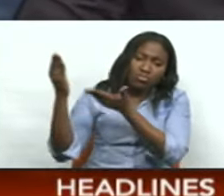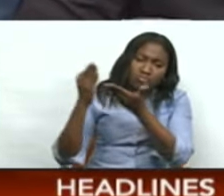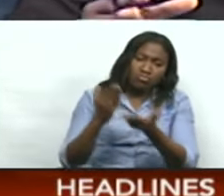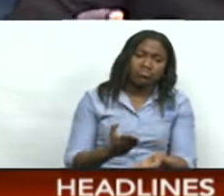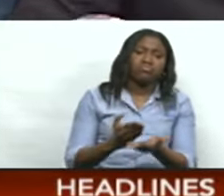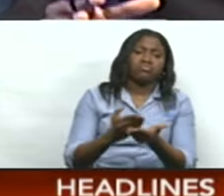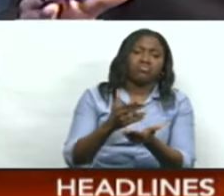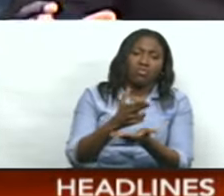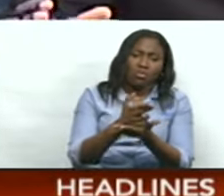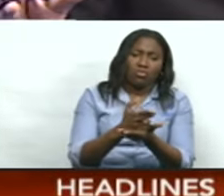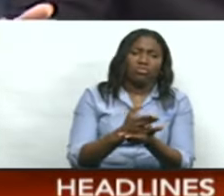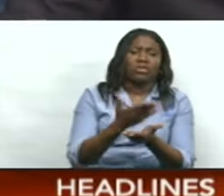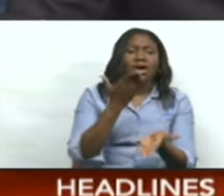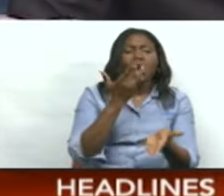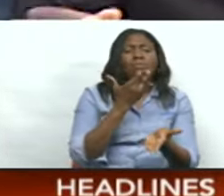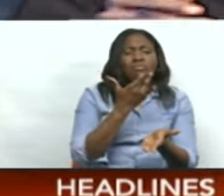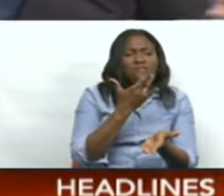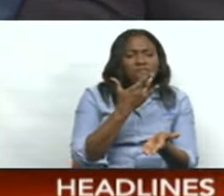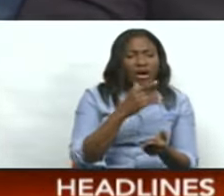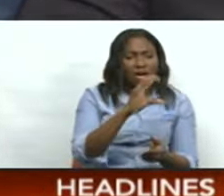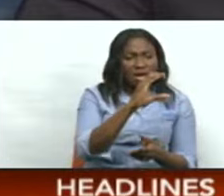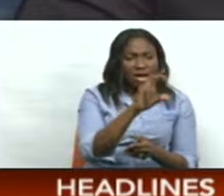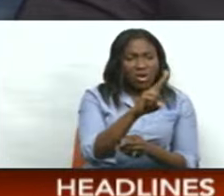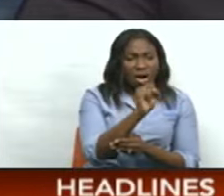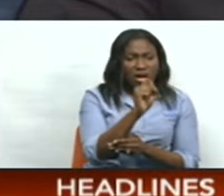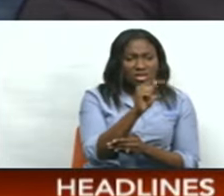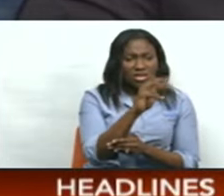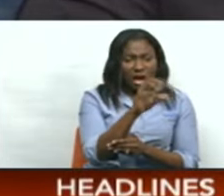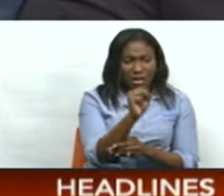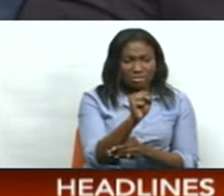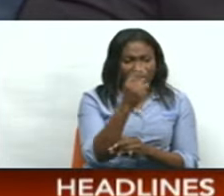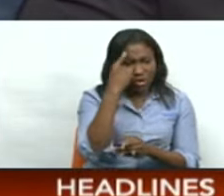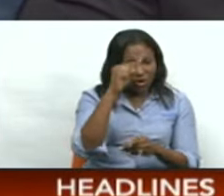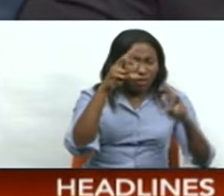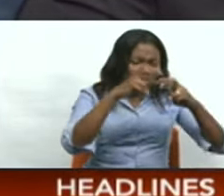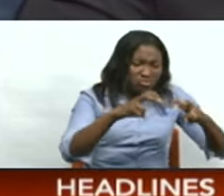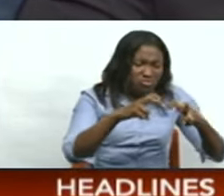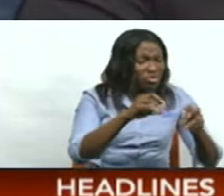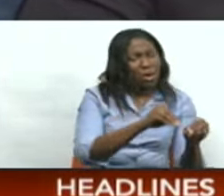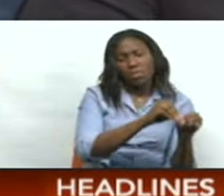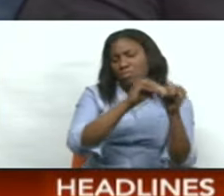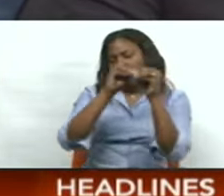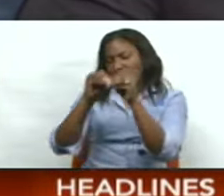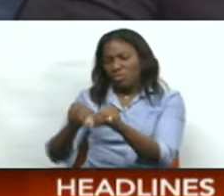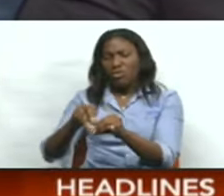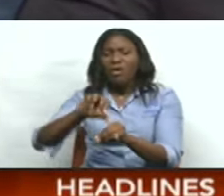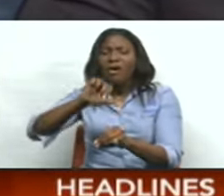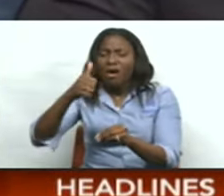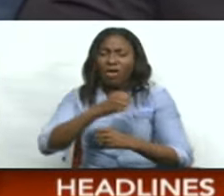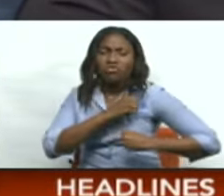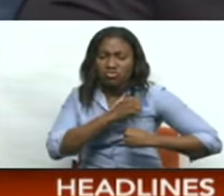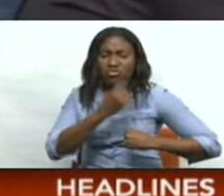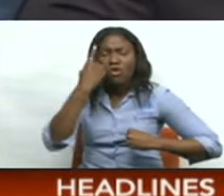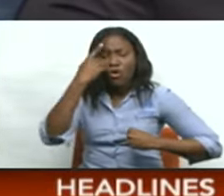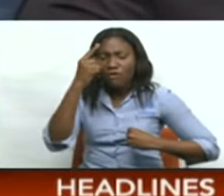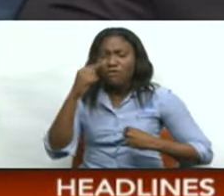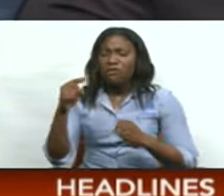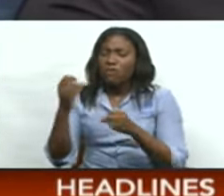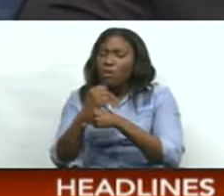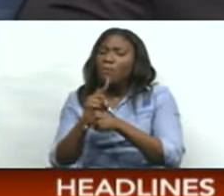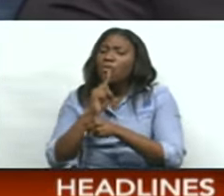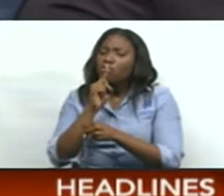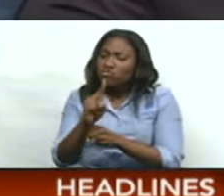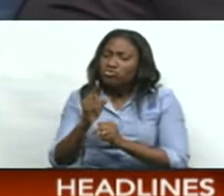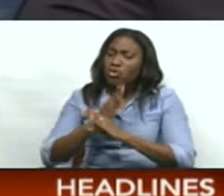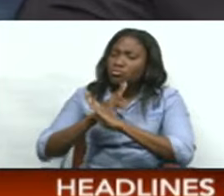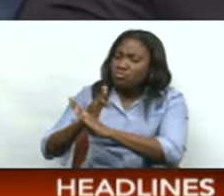away from the Customs and Excise Division. A parliamentary committee into national security has provided a report which not only highlights the